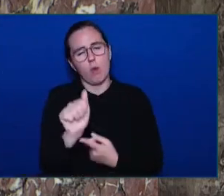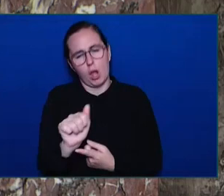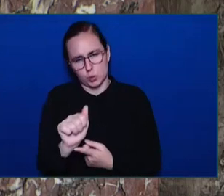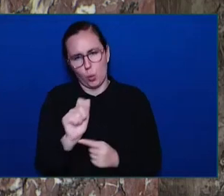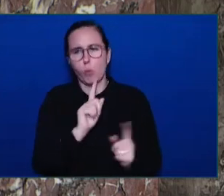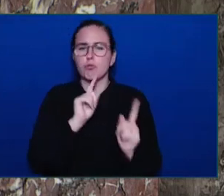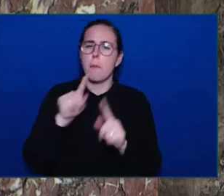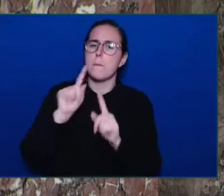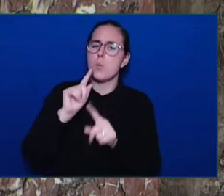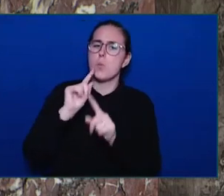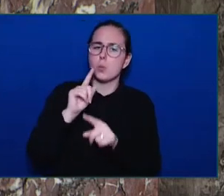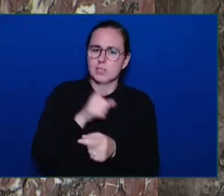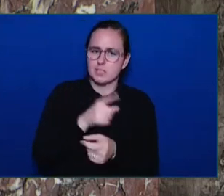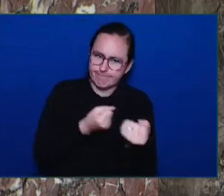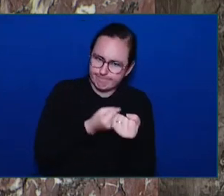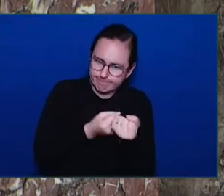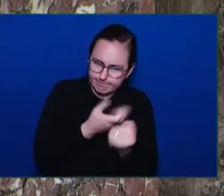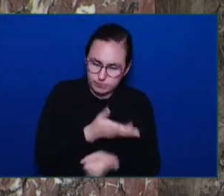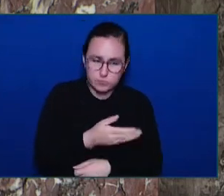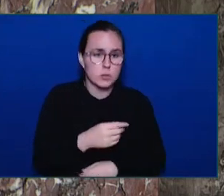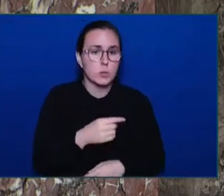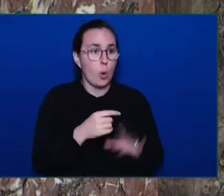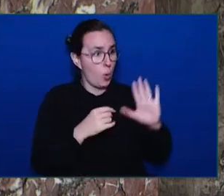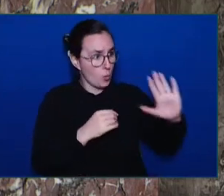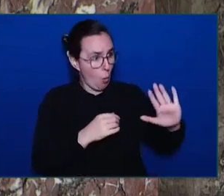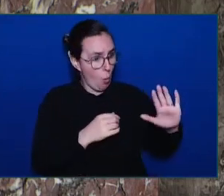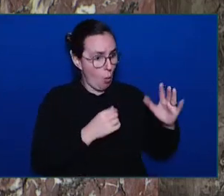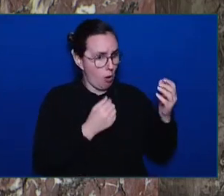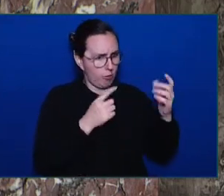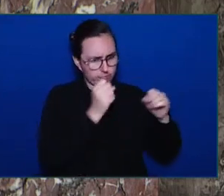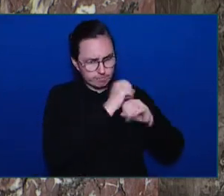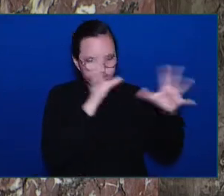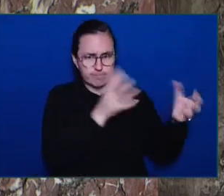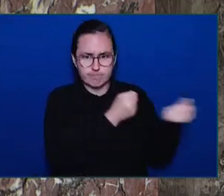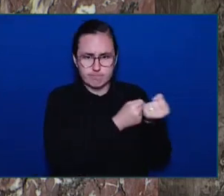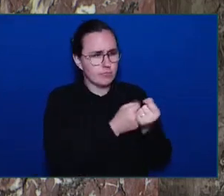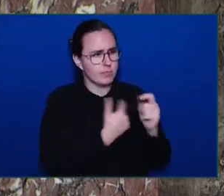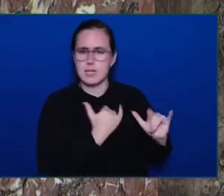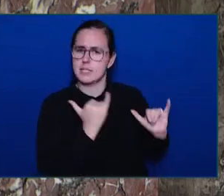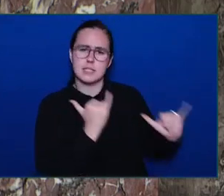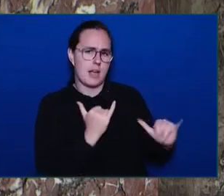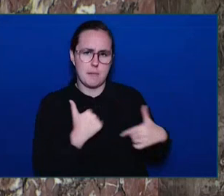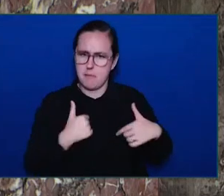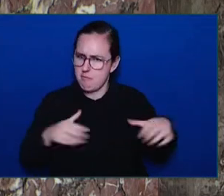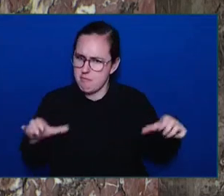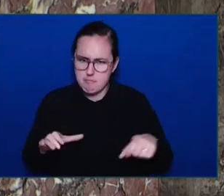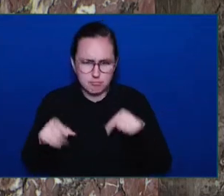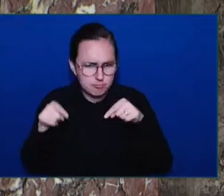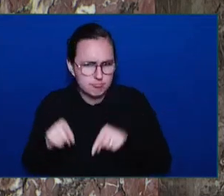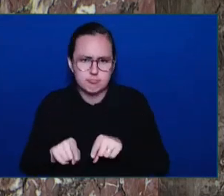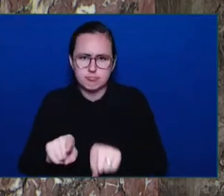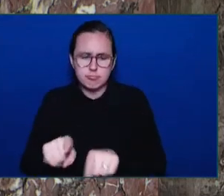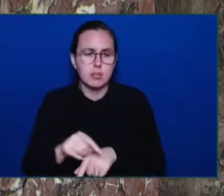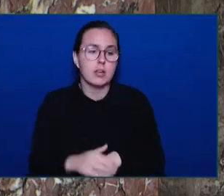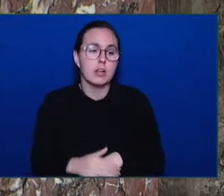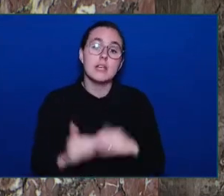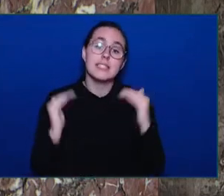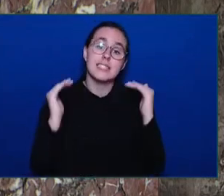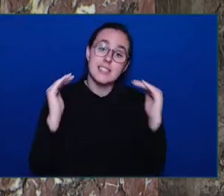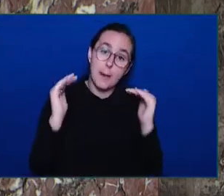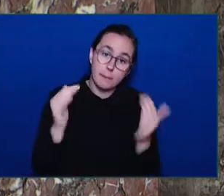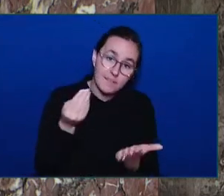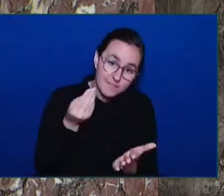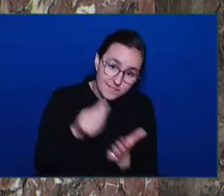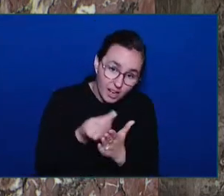as do I. Mr. Speaker, we're providing stable funding to over 400 victim services and violence against women